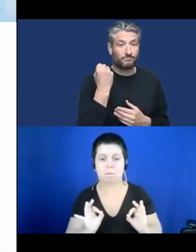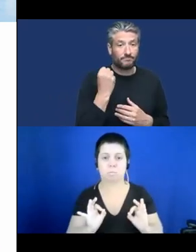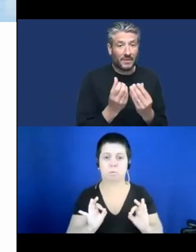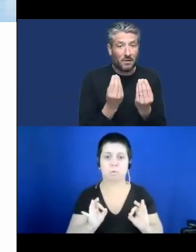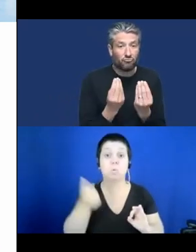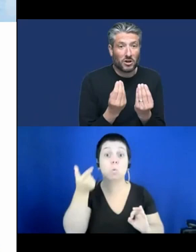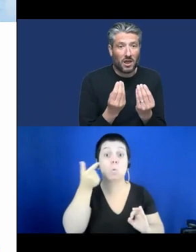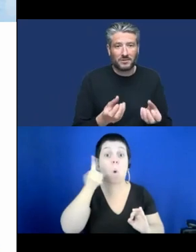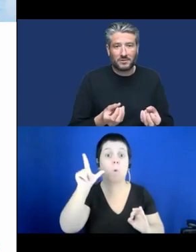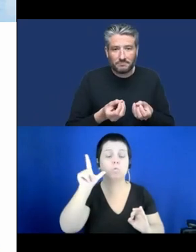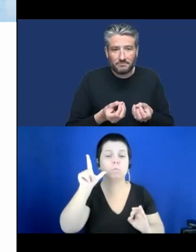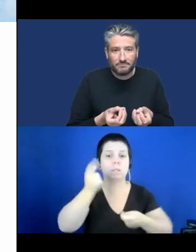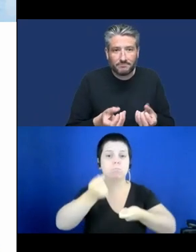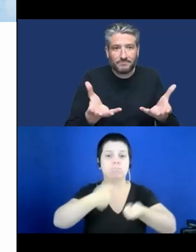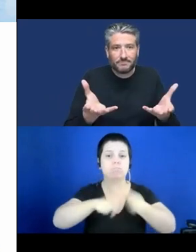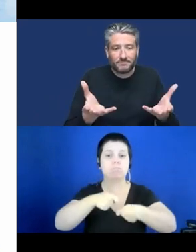the market.